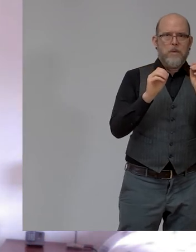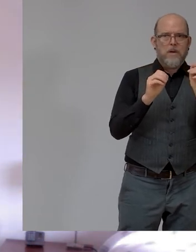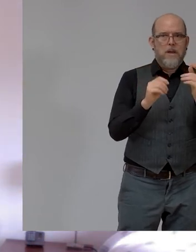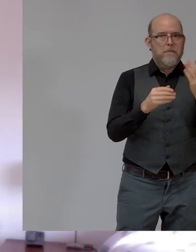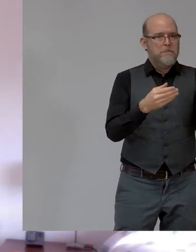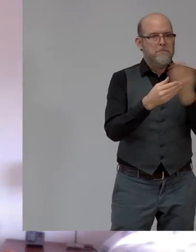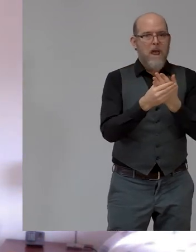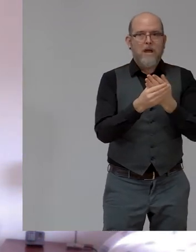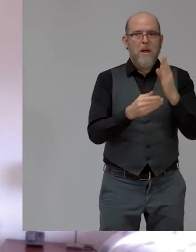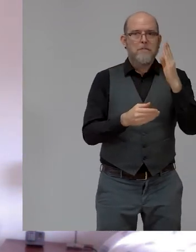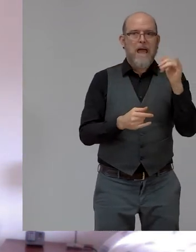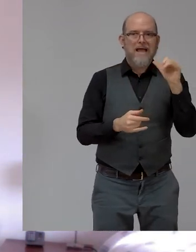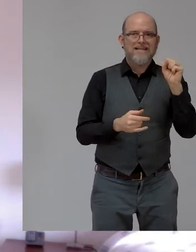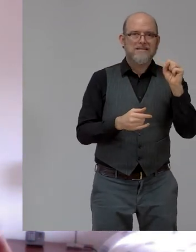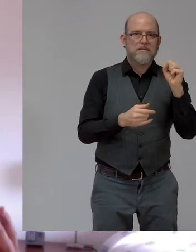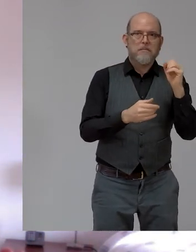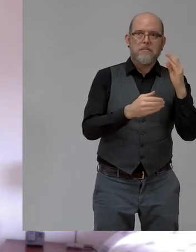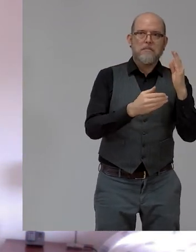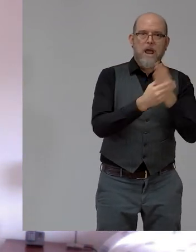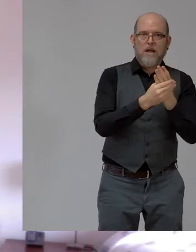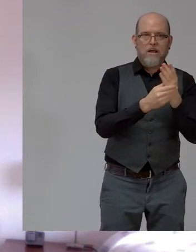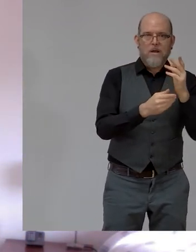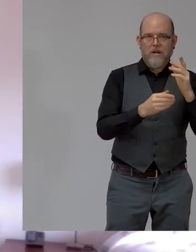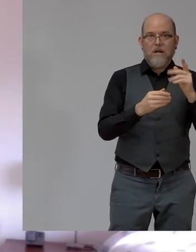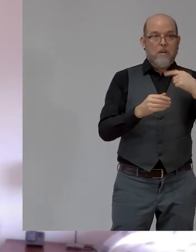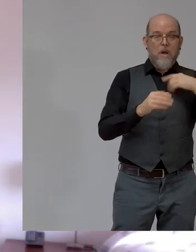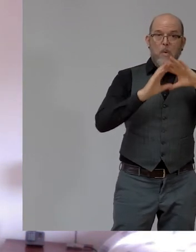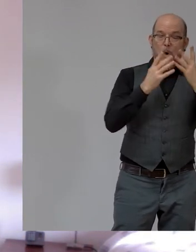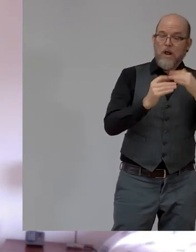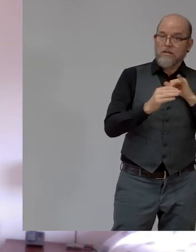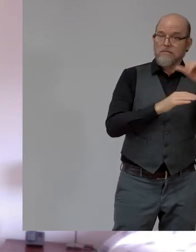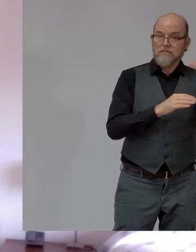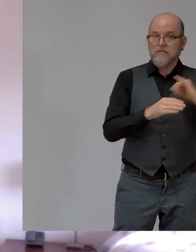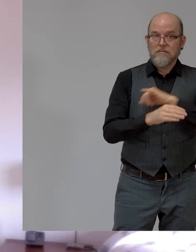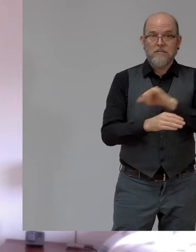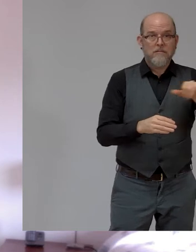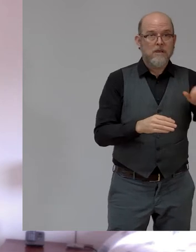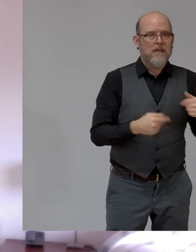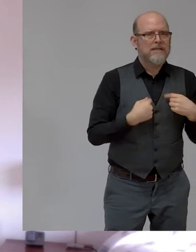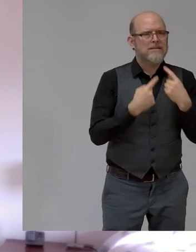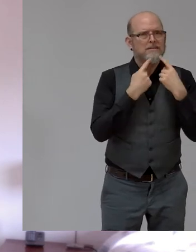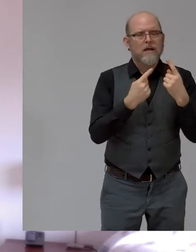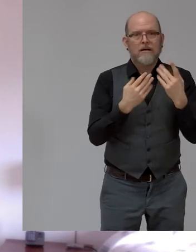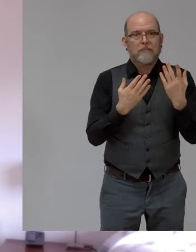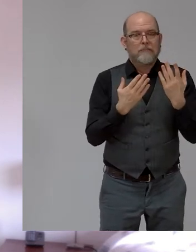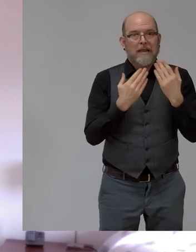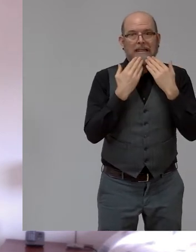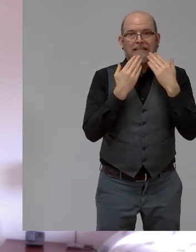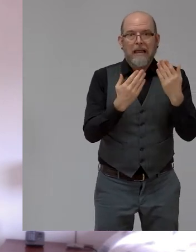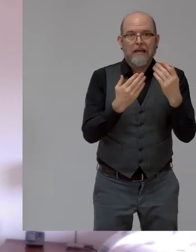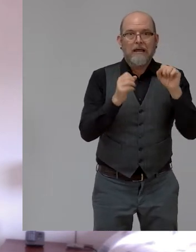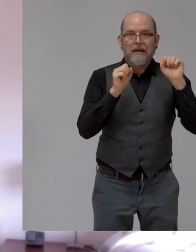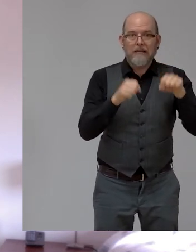world that I have not worked in. And I've been very blessed by that. And I have come to the sincere, sincere belief